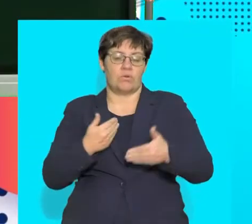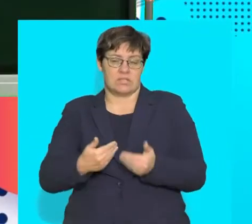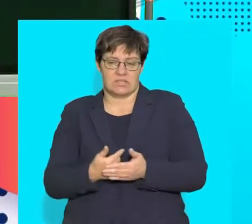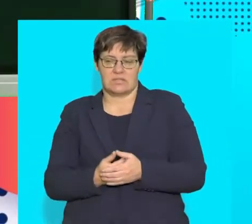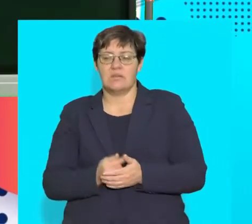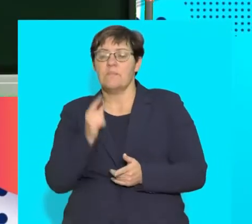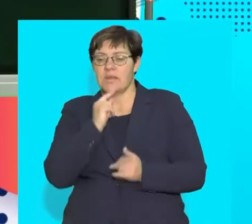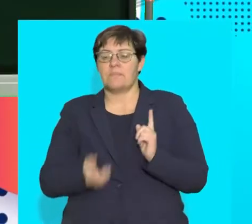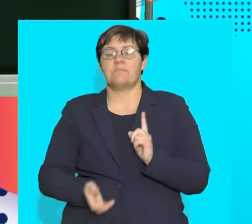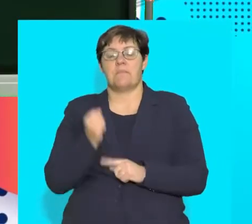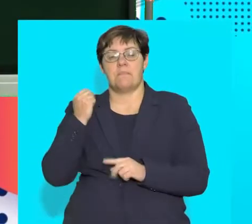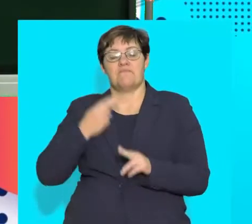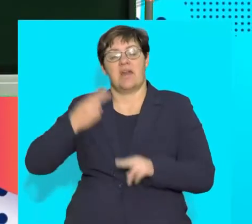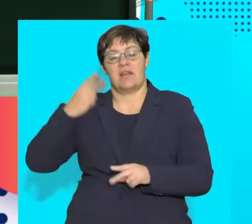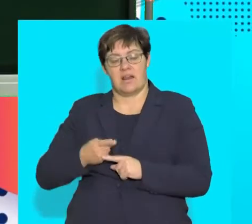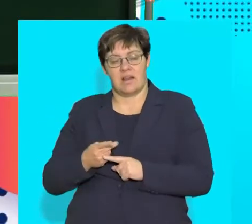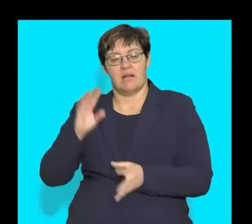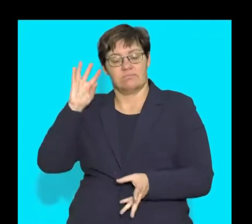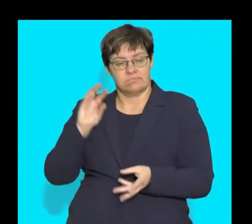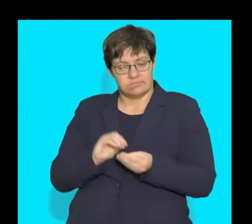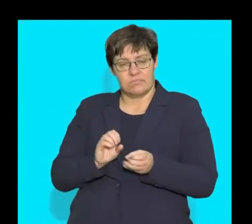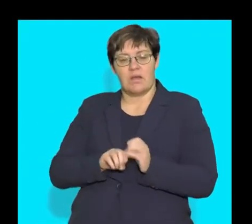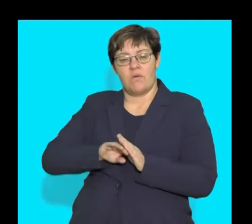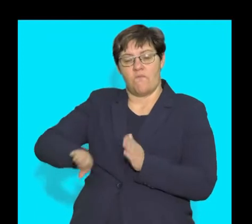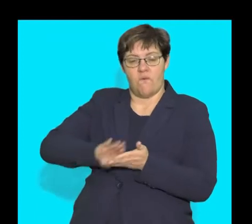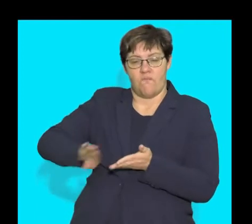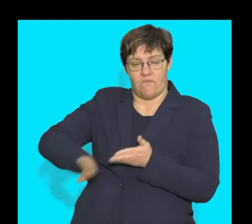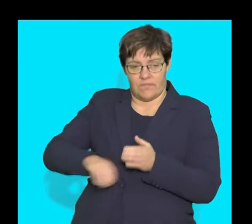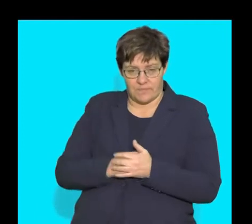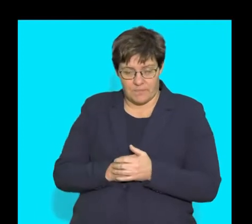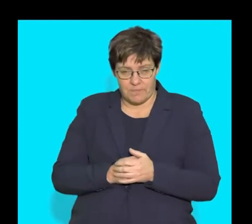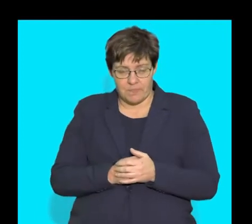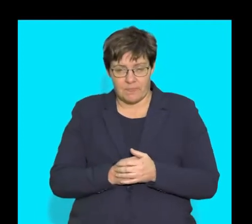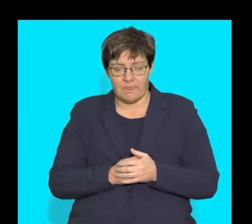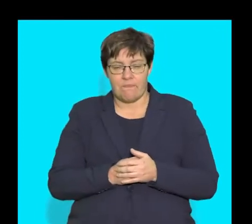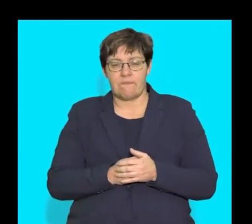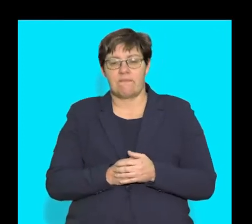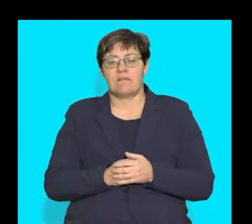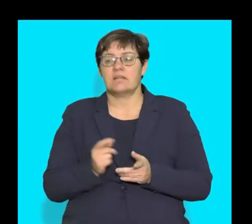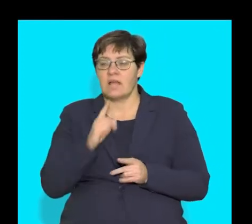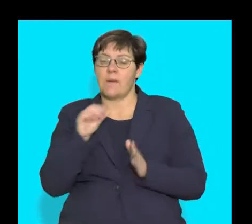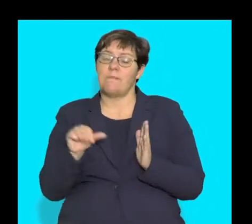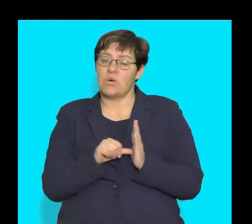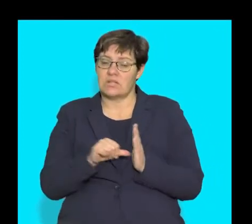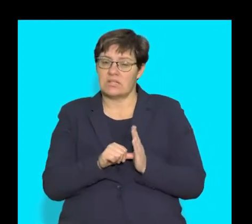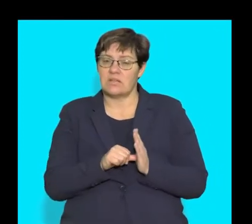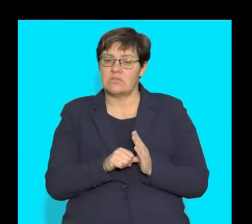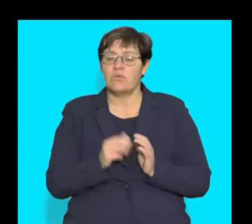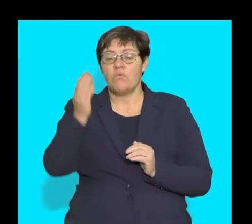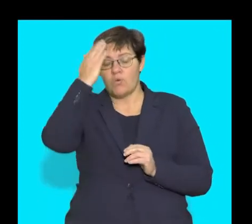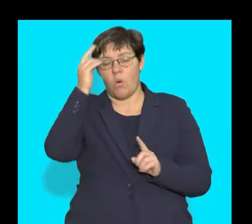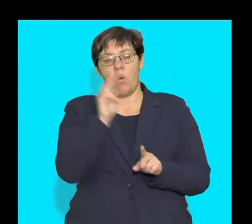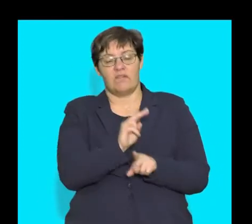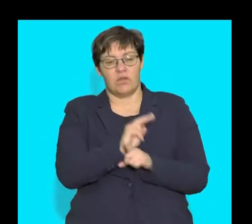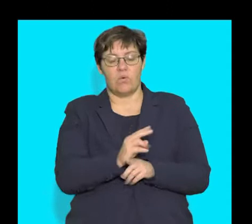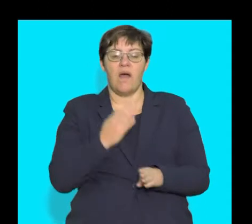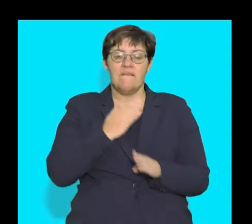processes to be finally assimilated and released. And as I always mention, it's important that you